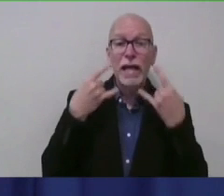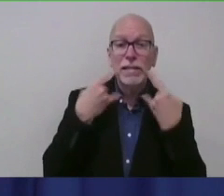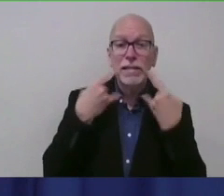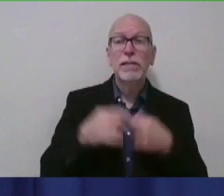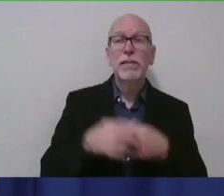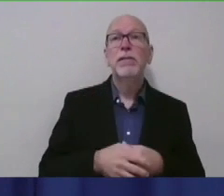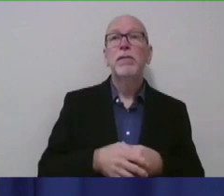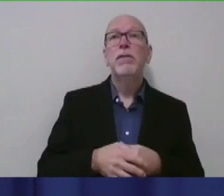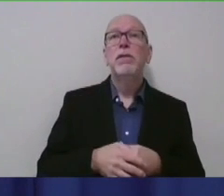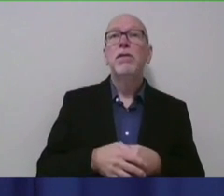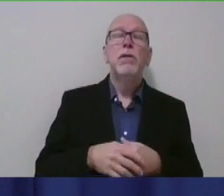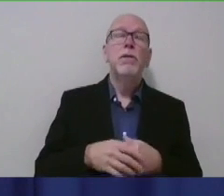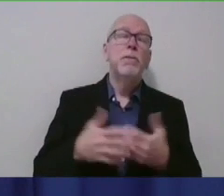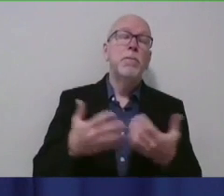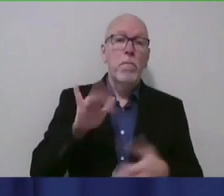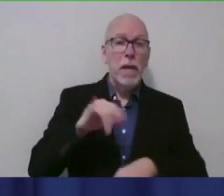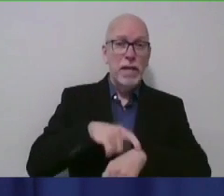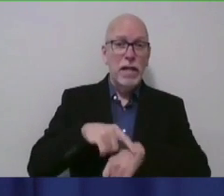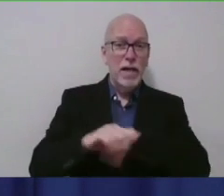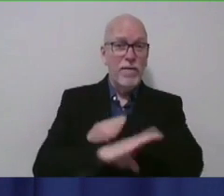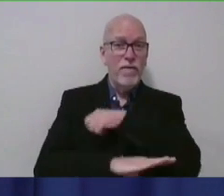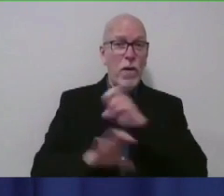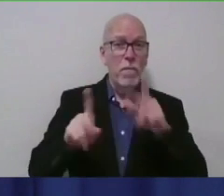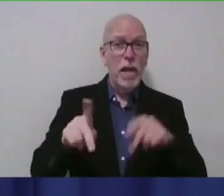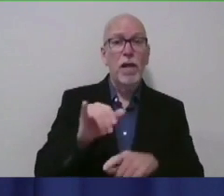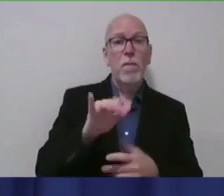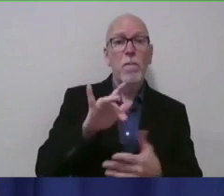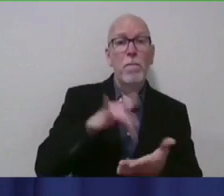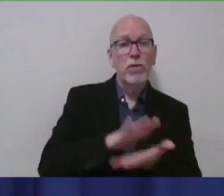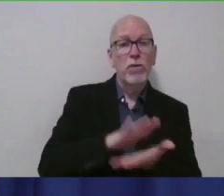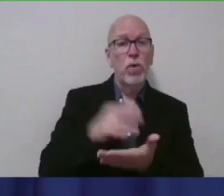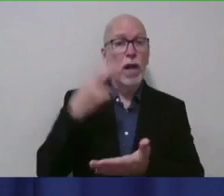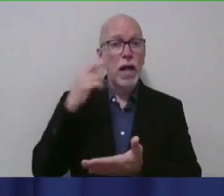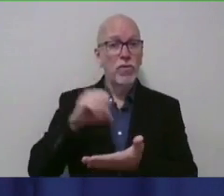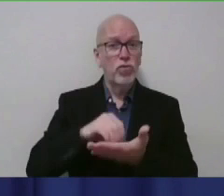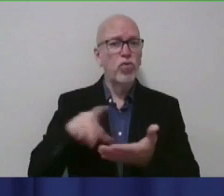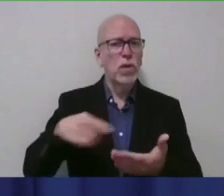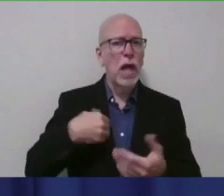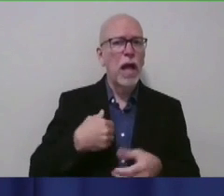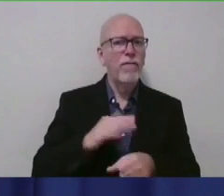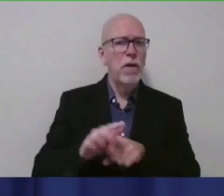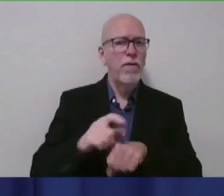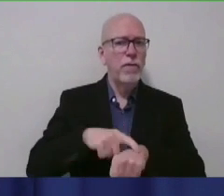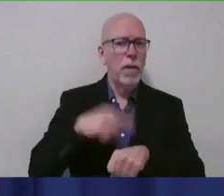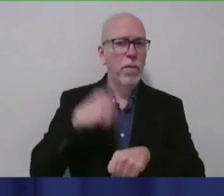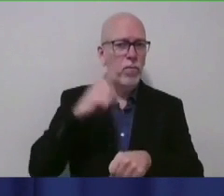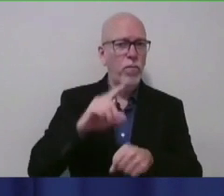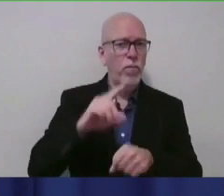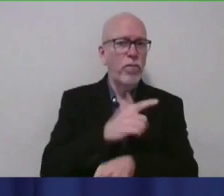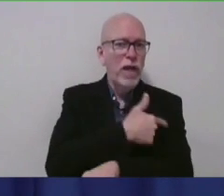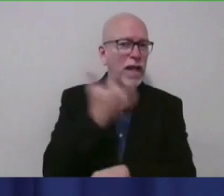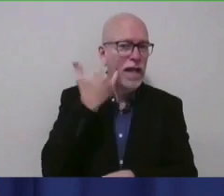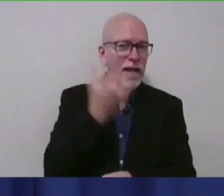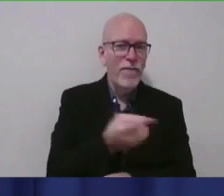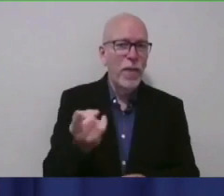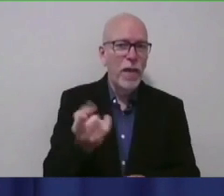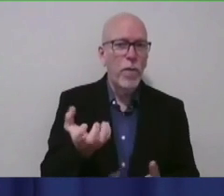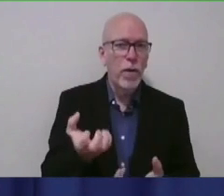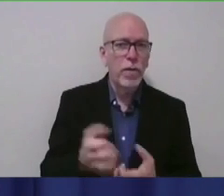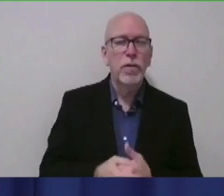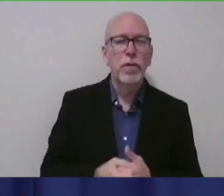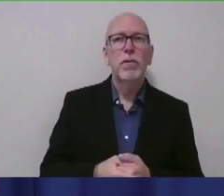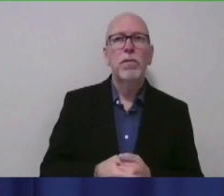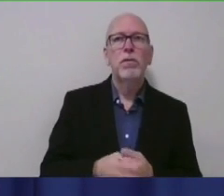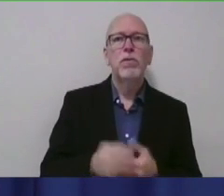Obviously, by the time we go back, our junior high and high school students will have had enough time to be fully vaccinated if they want to be fully vaccinated. And